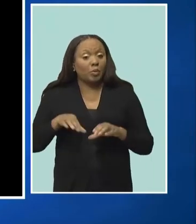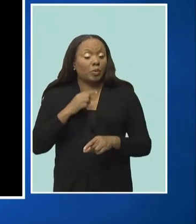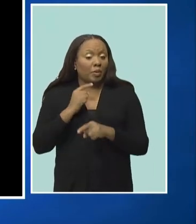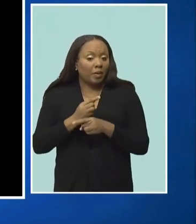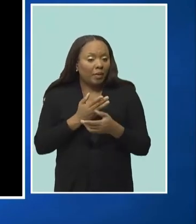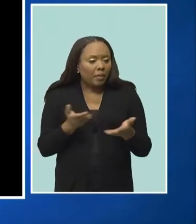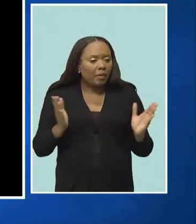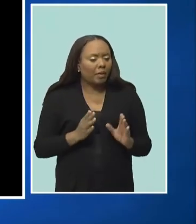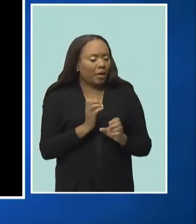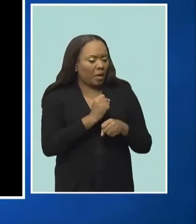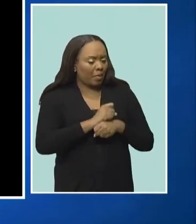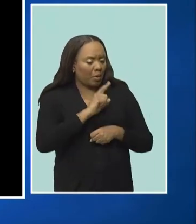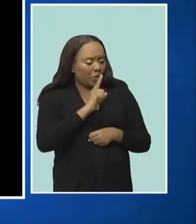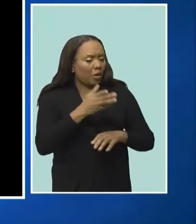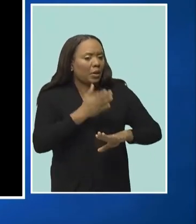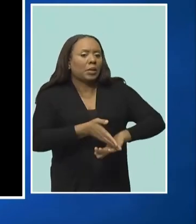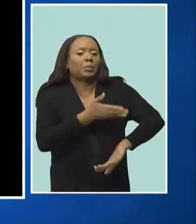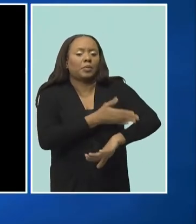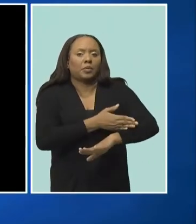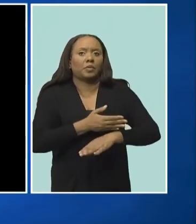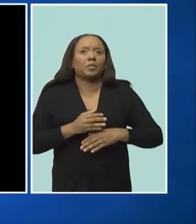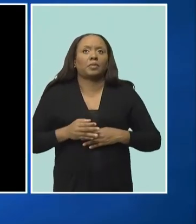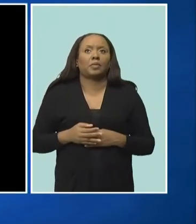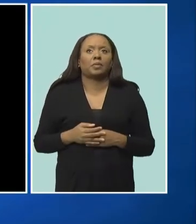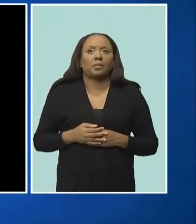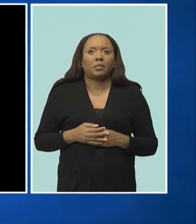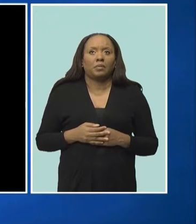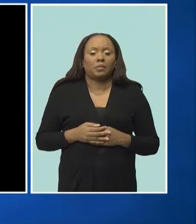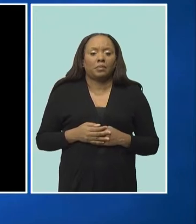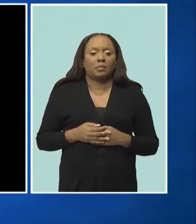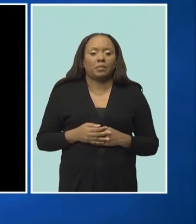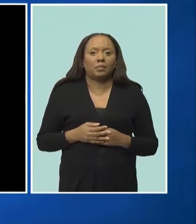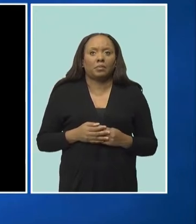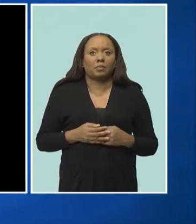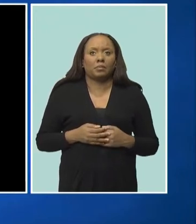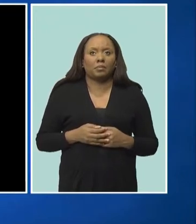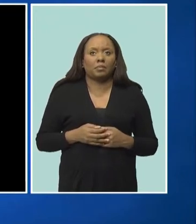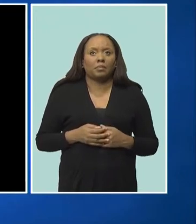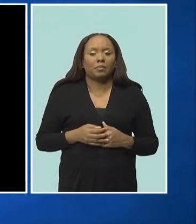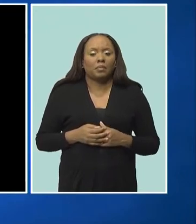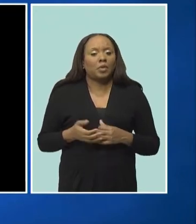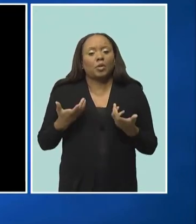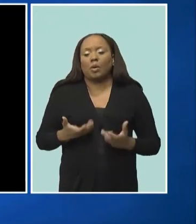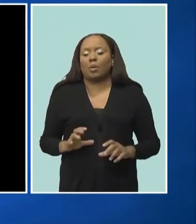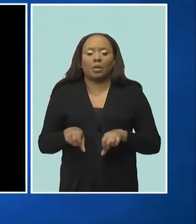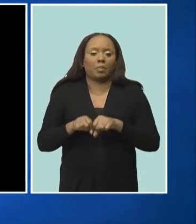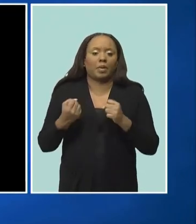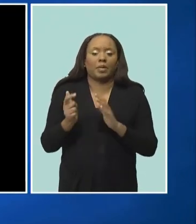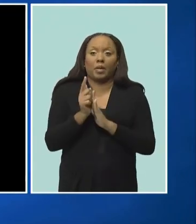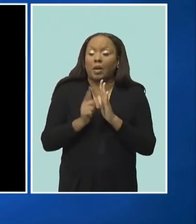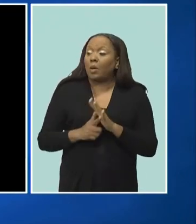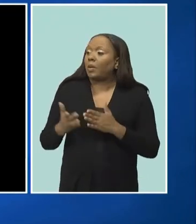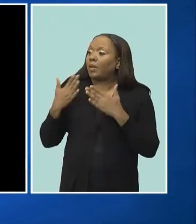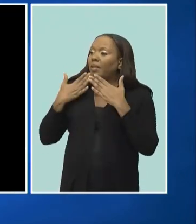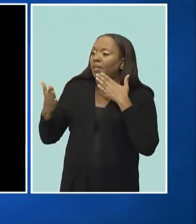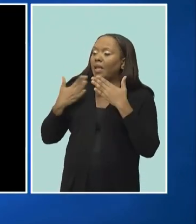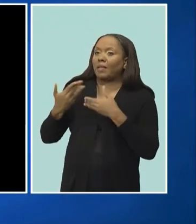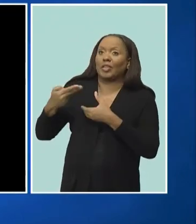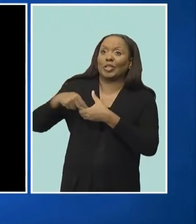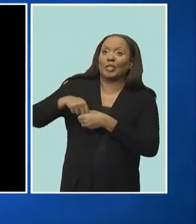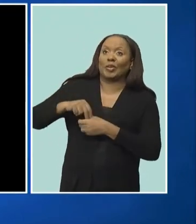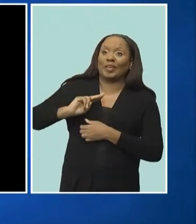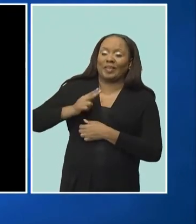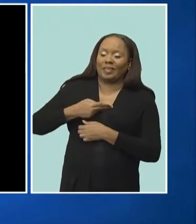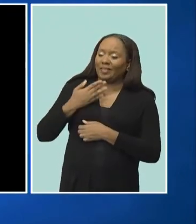have to make an effort to improve. Okay. Because we cannot, we don't want to run full of the law. Okay, thank you so much for joining us